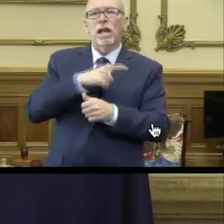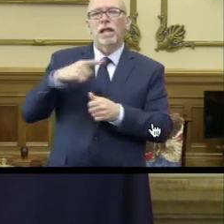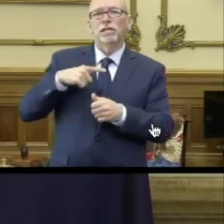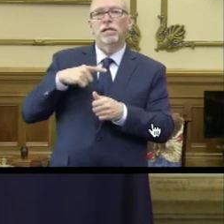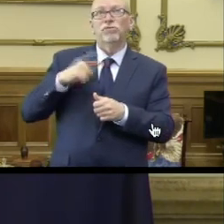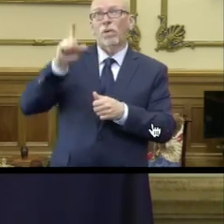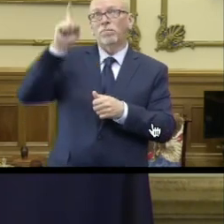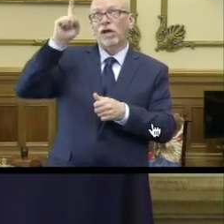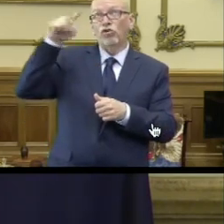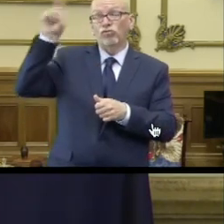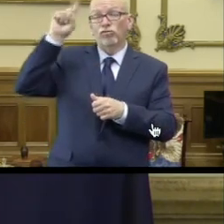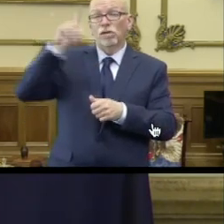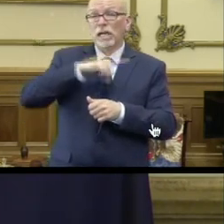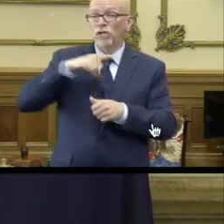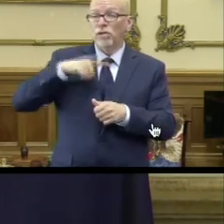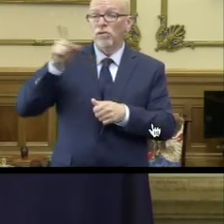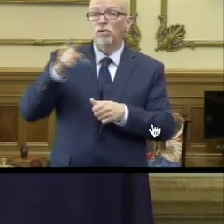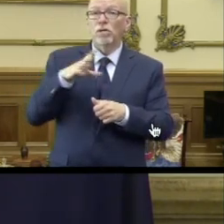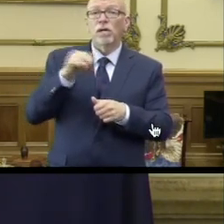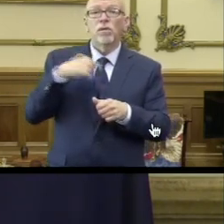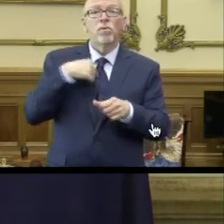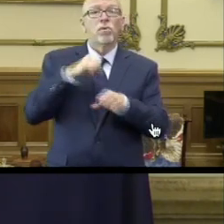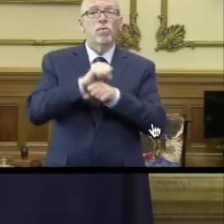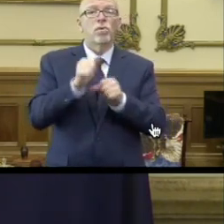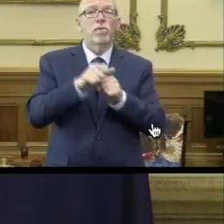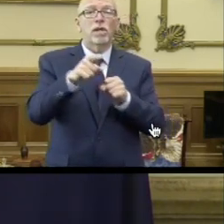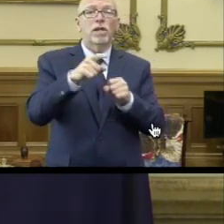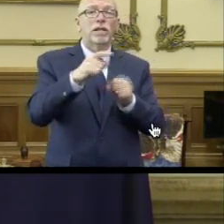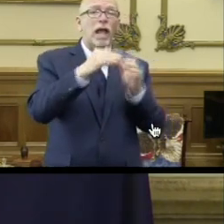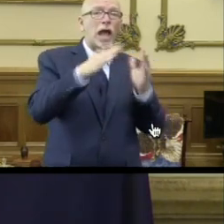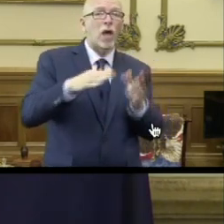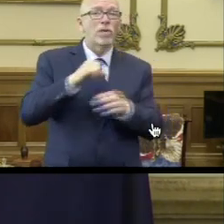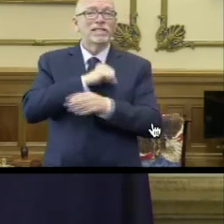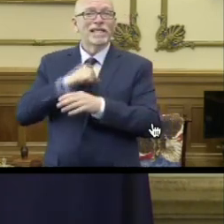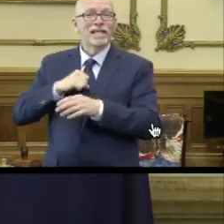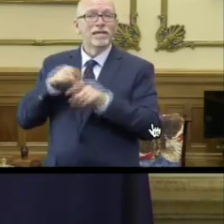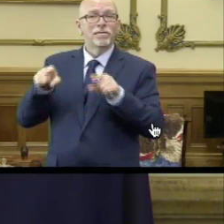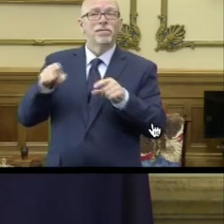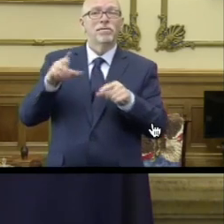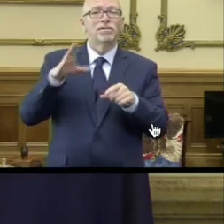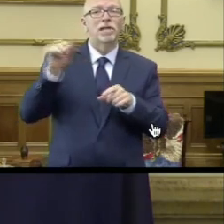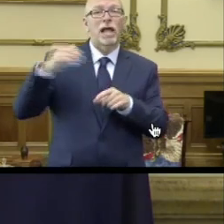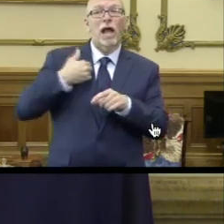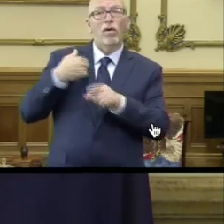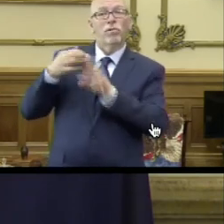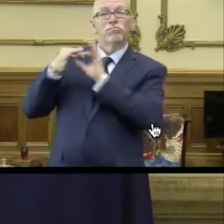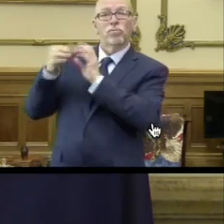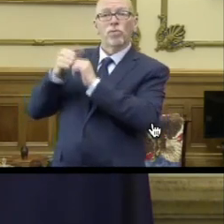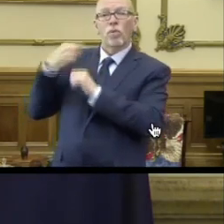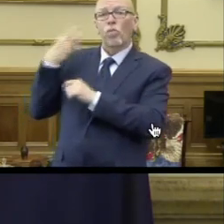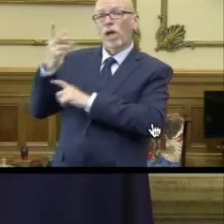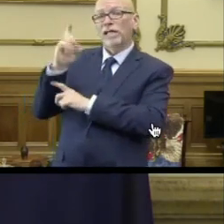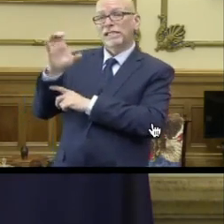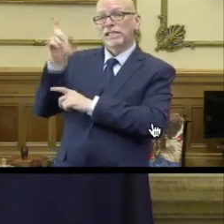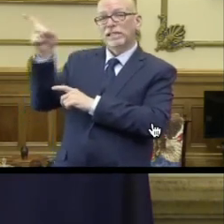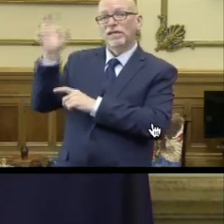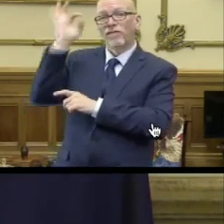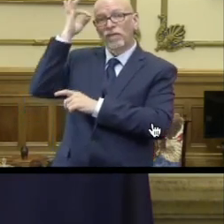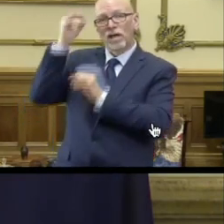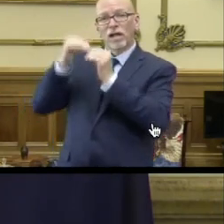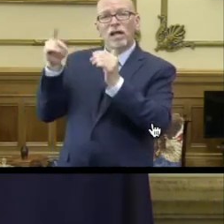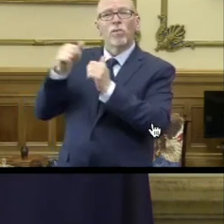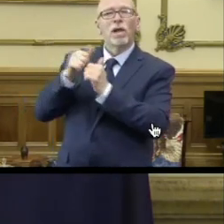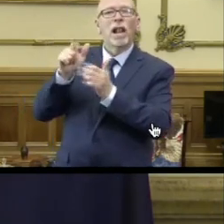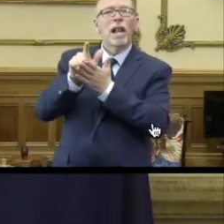upstairs. We're also working with the House and the Senate, our delegation in Washington, D.C. on some legal liability